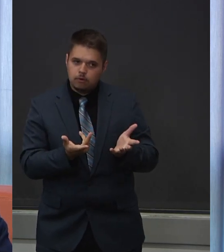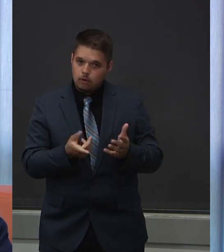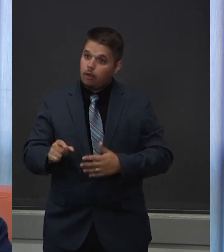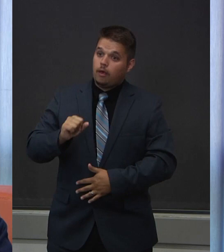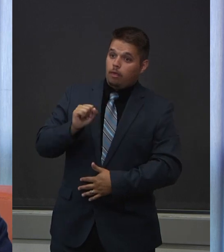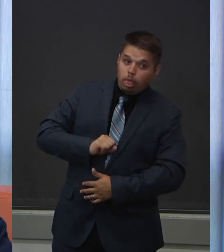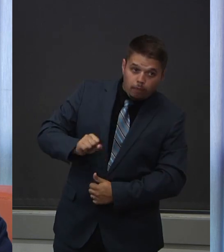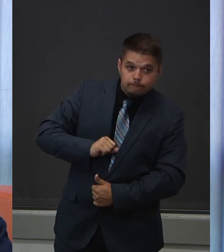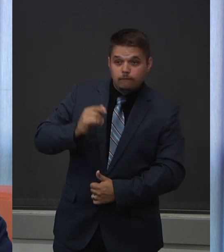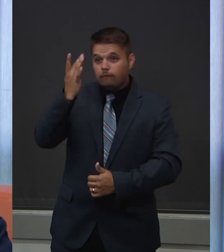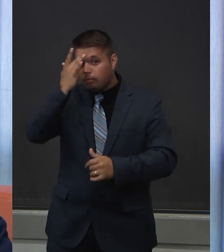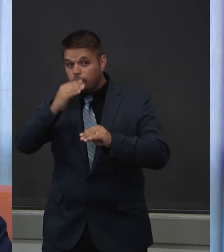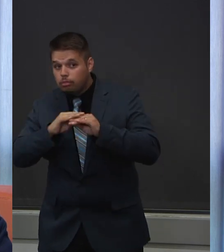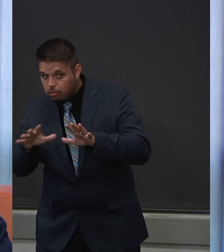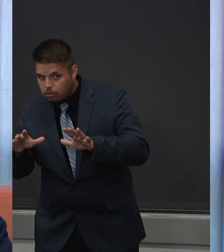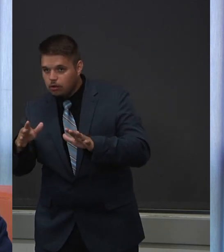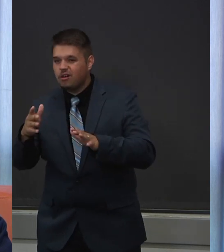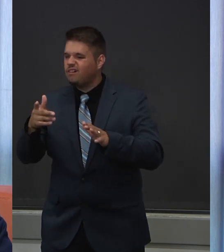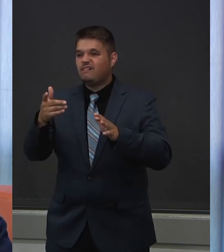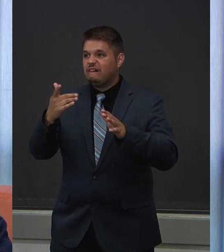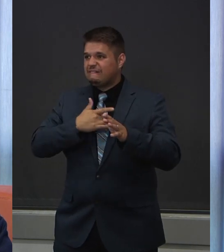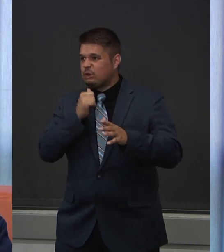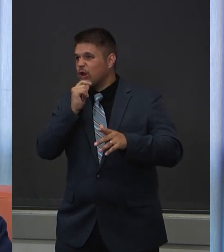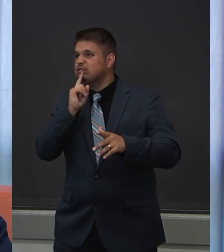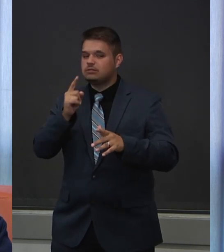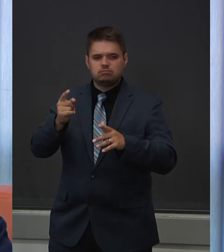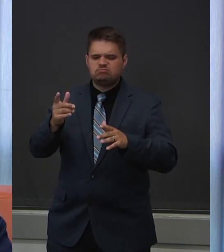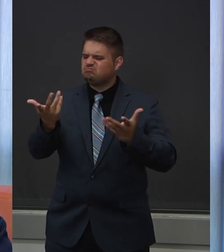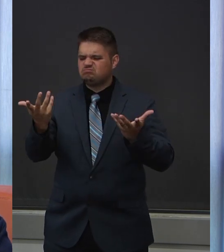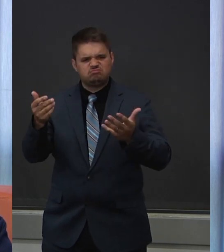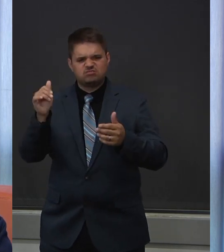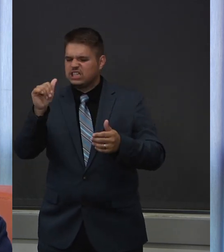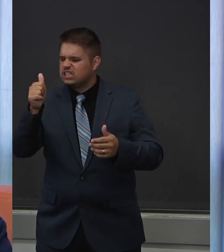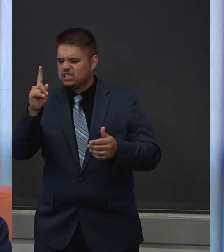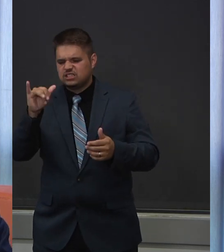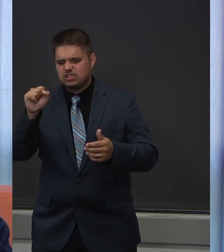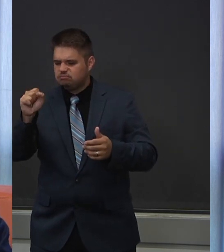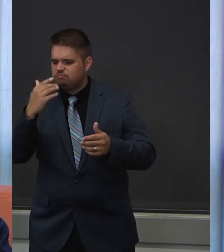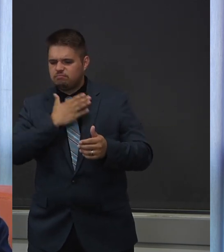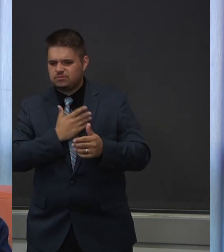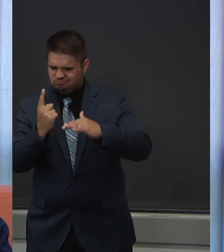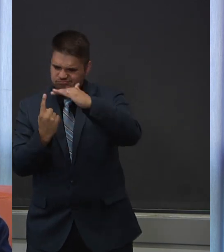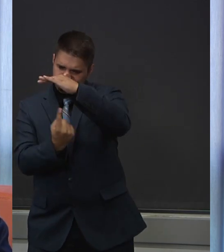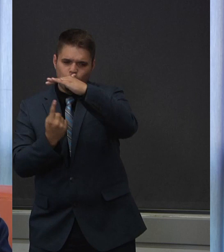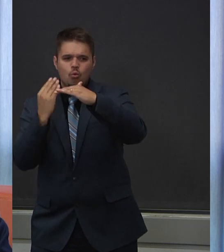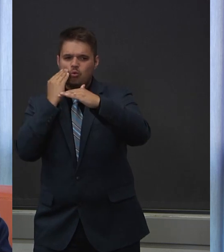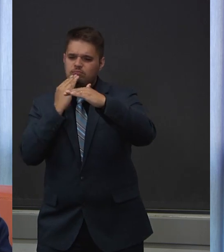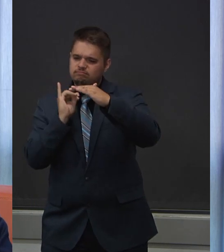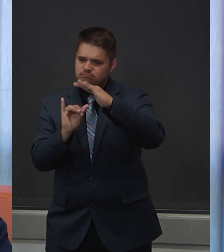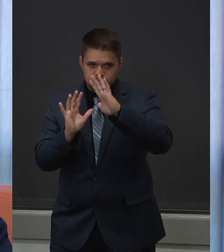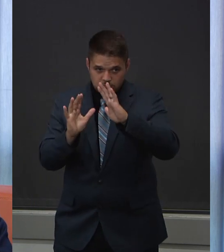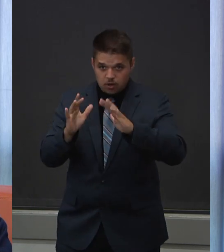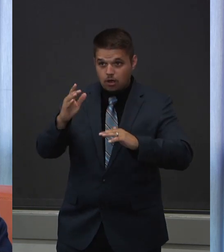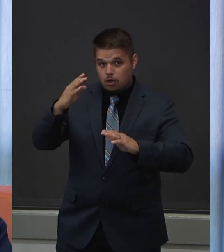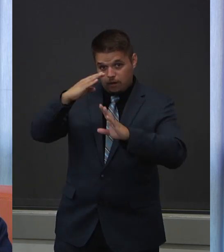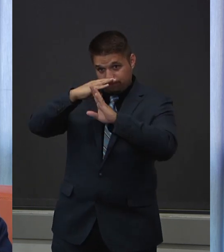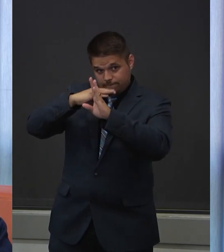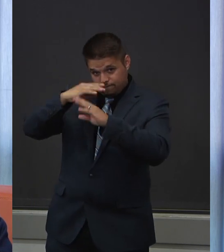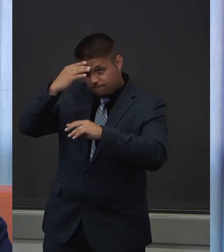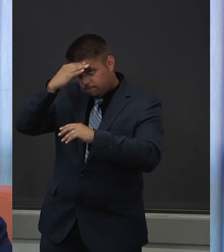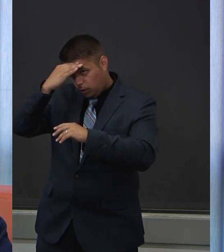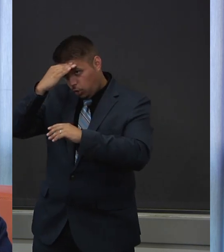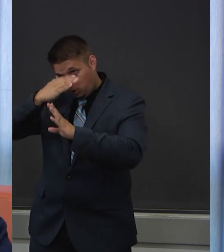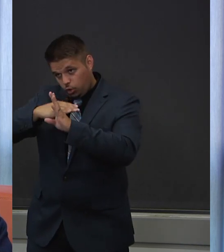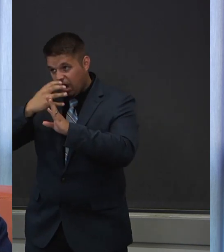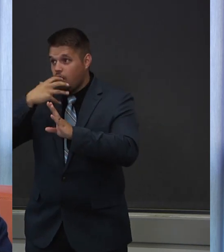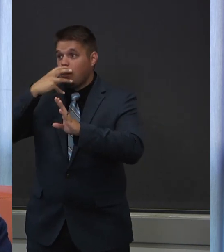self-isolated for at least 10 days and 24 hours after their last fever before they are safe to go back to work.